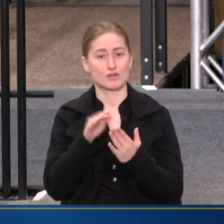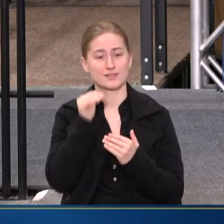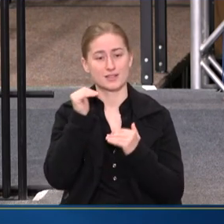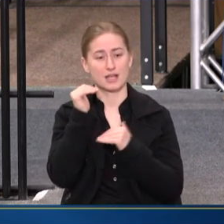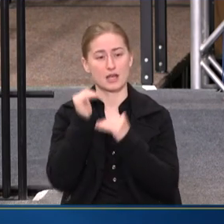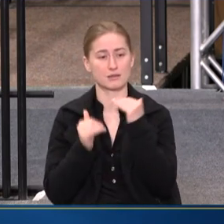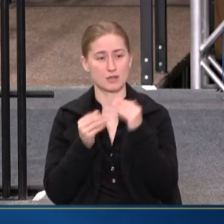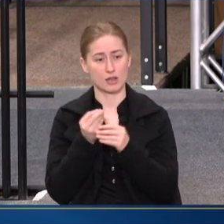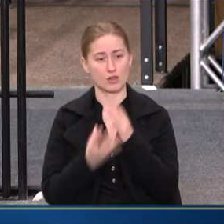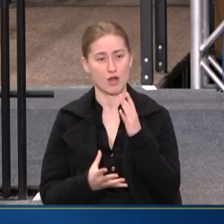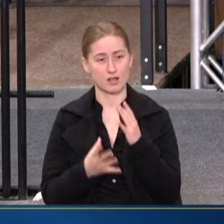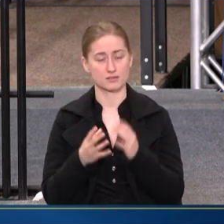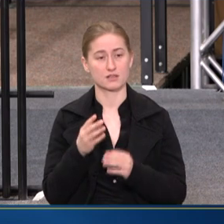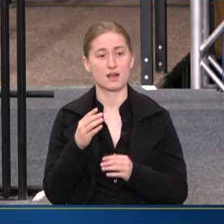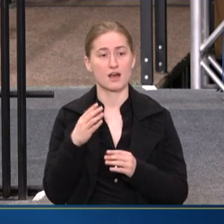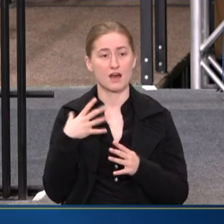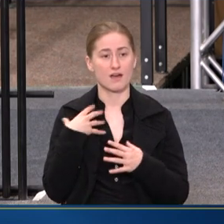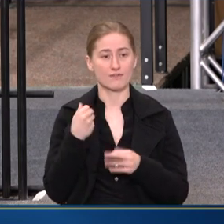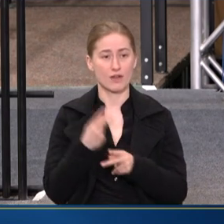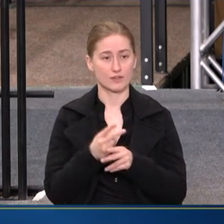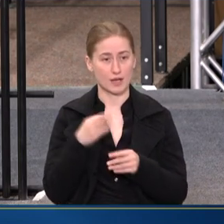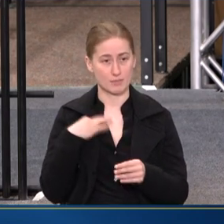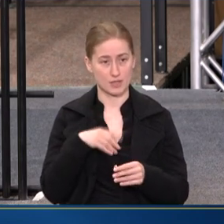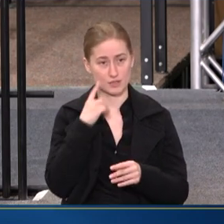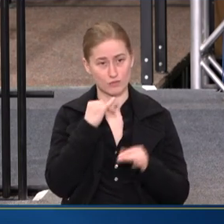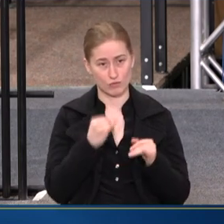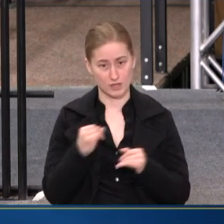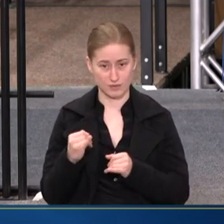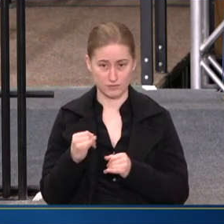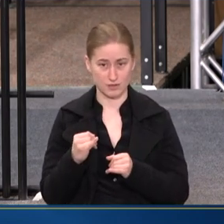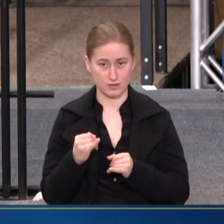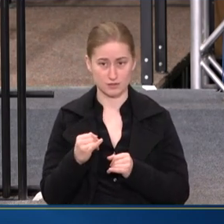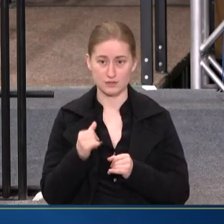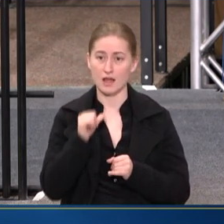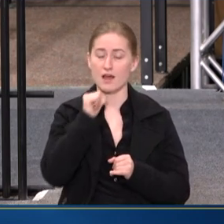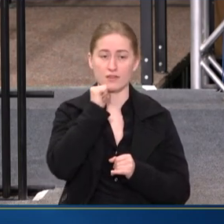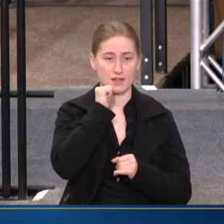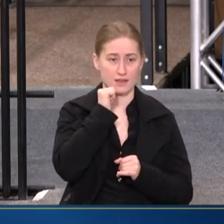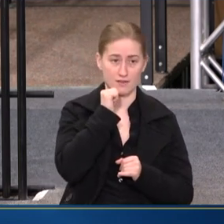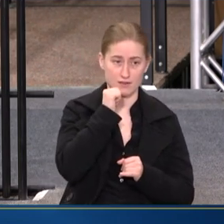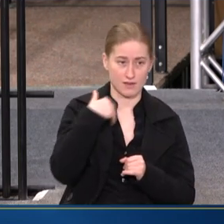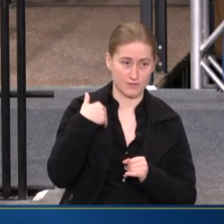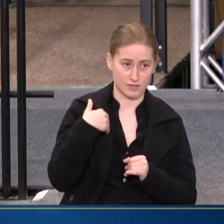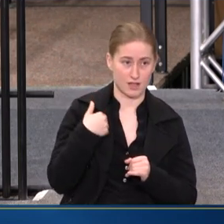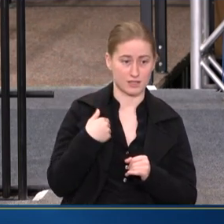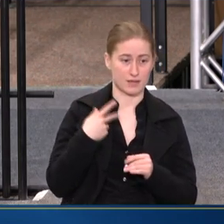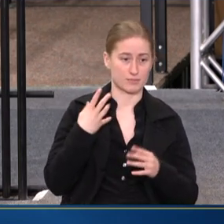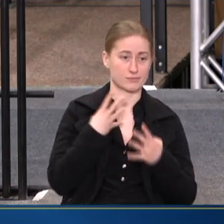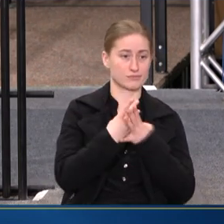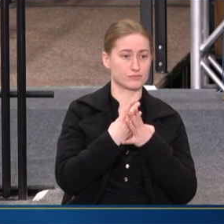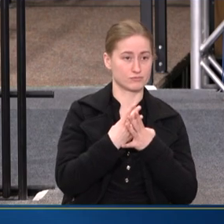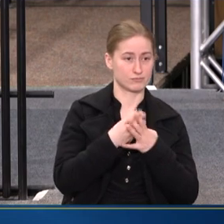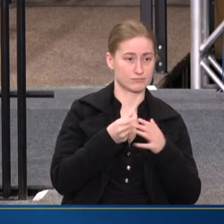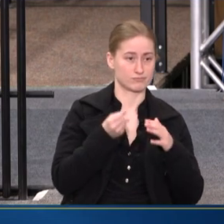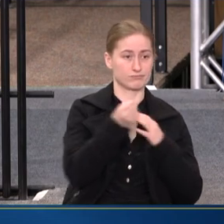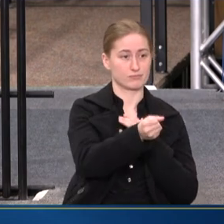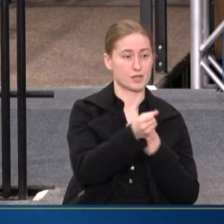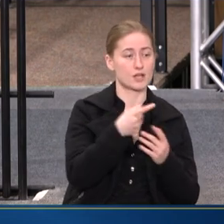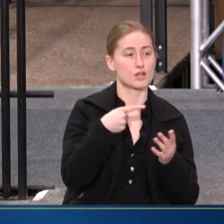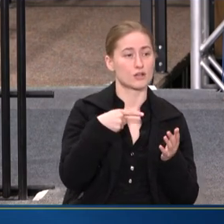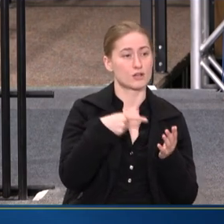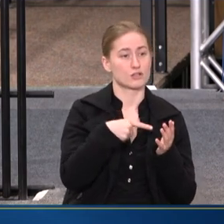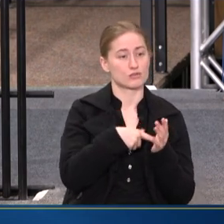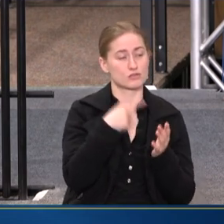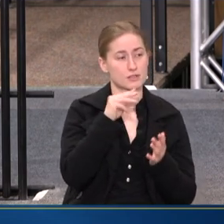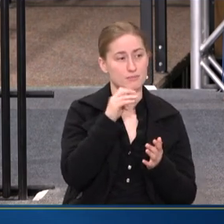loss of health care benefits for individuals who have not been adjudicated in our local jails due to the Medicaid and